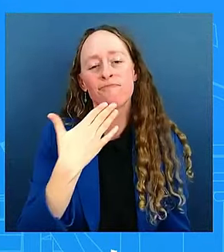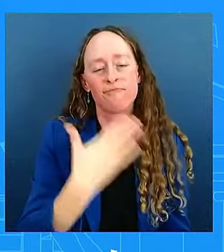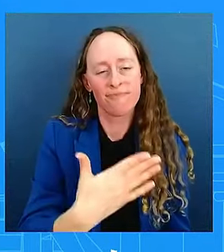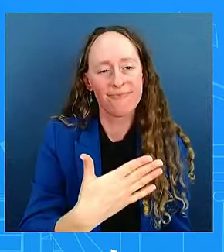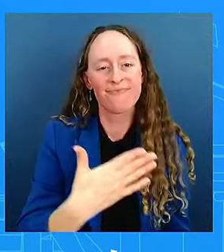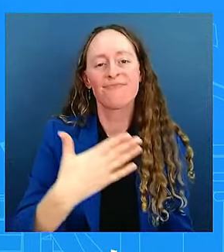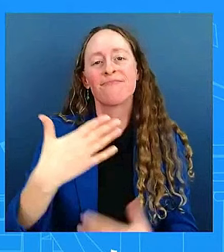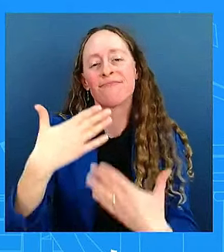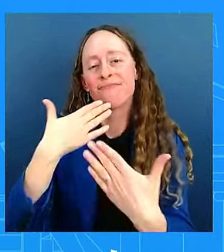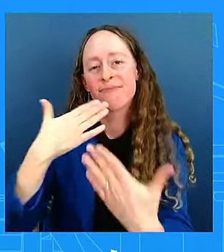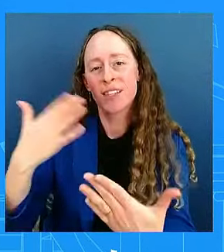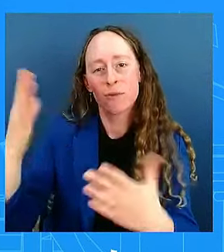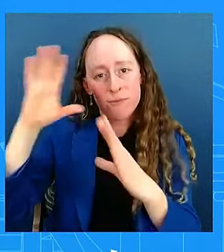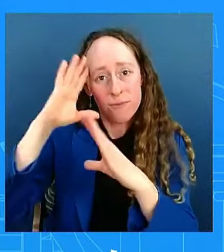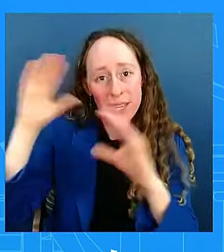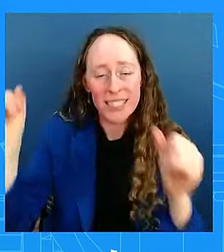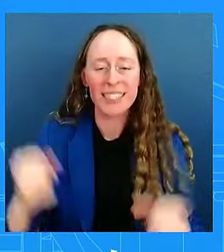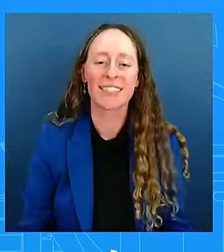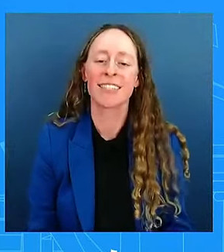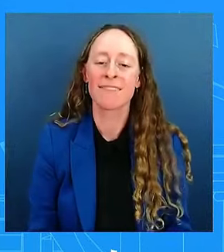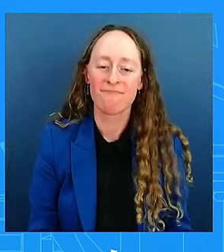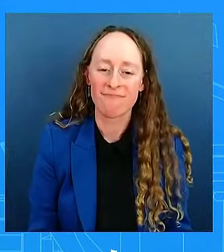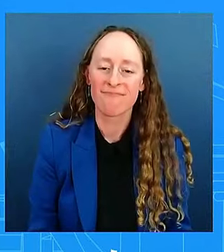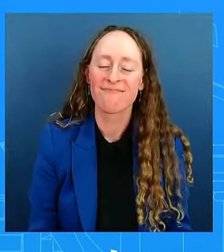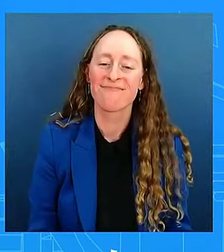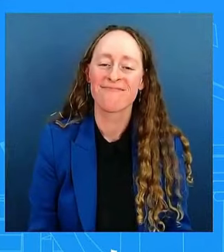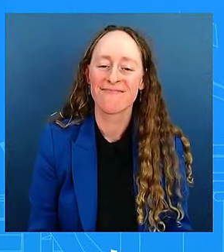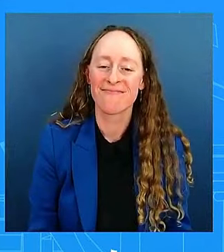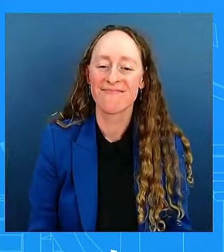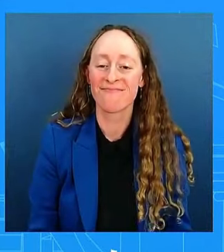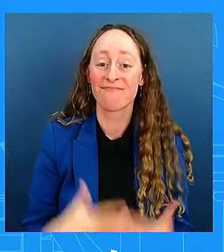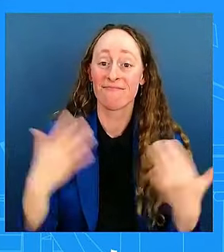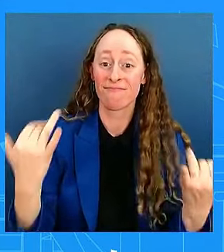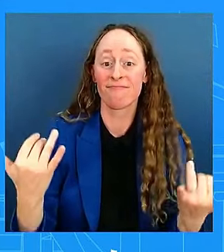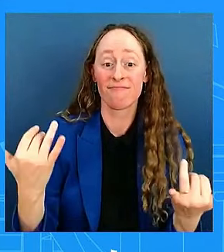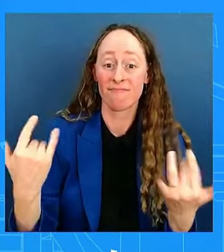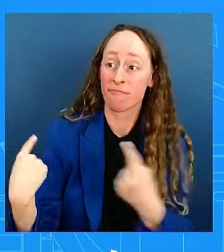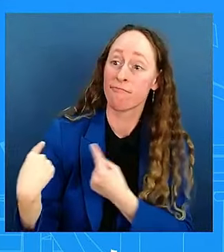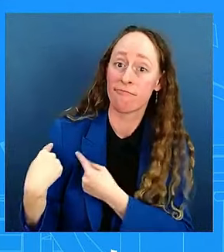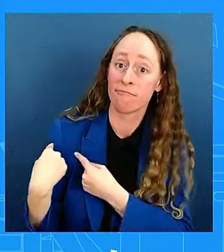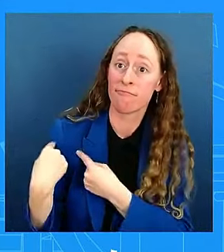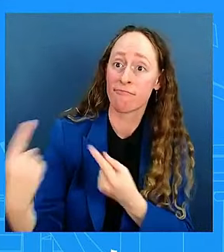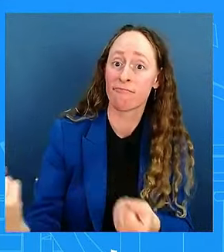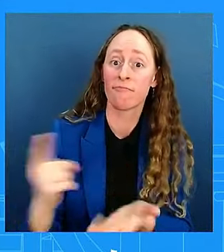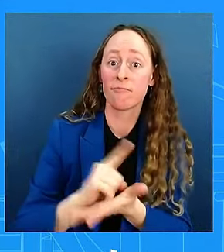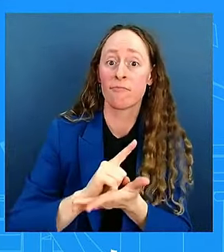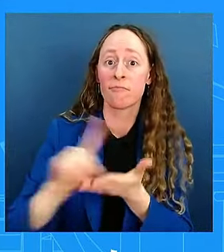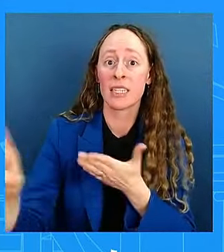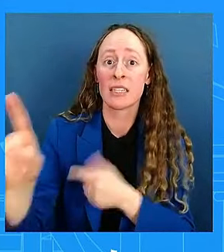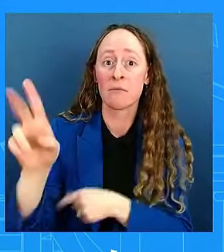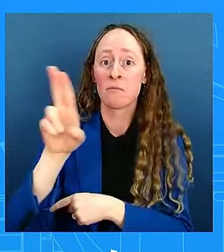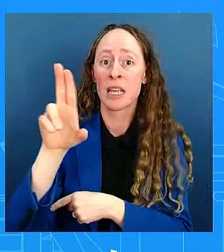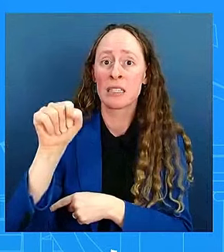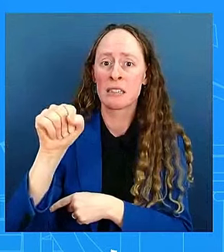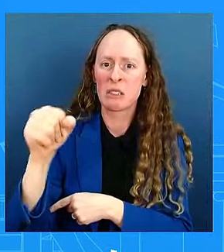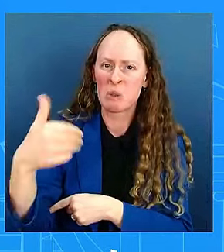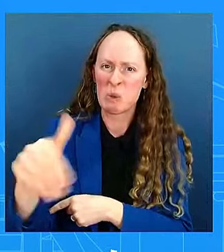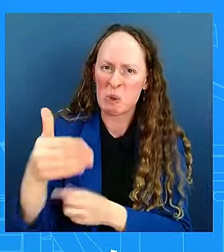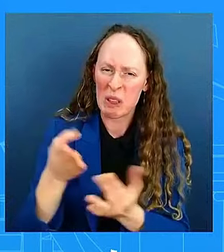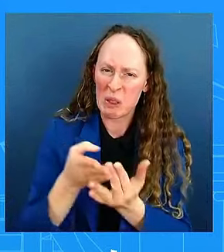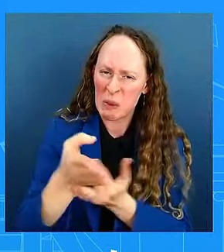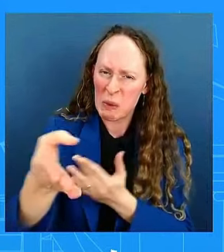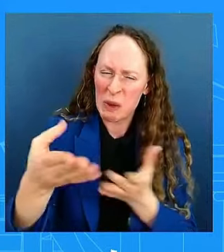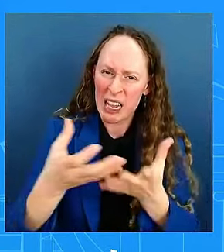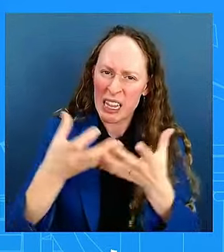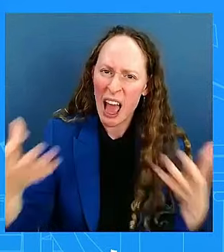Okay. So this week, the United States has faced a number of competing challenges, from tensions in the Middle East to